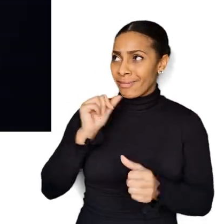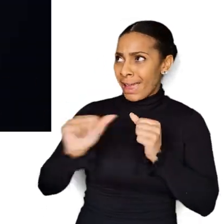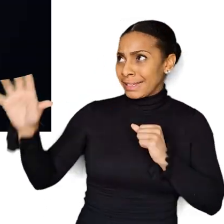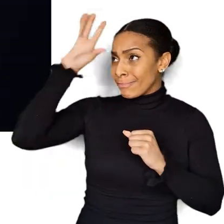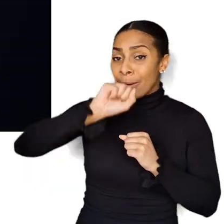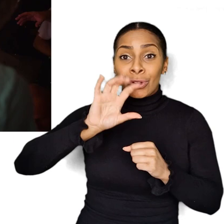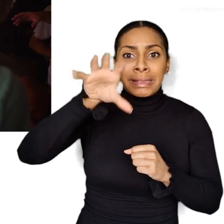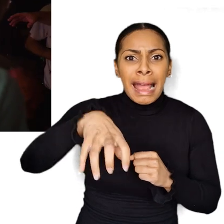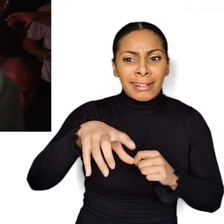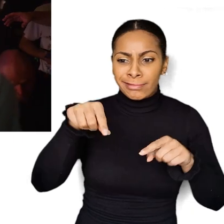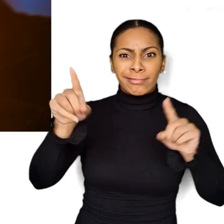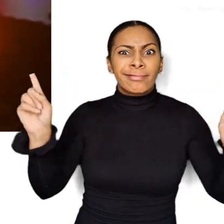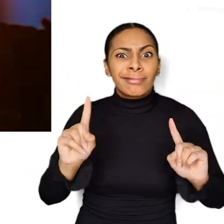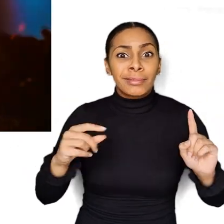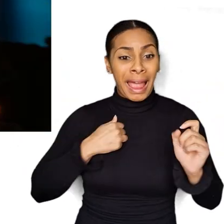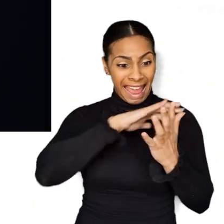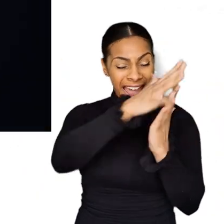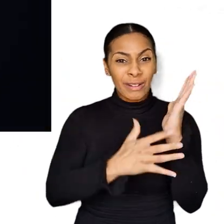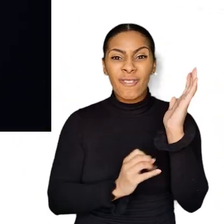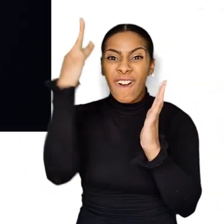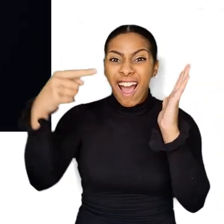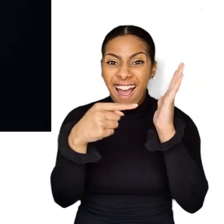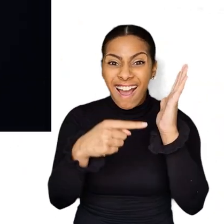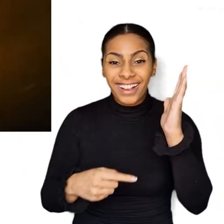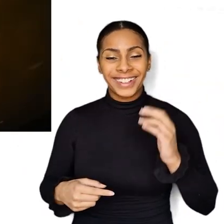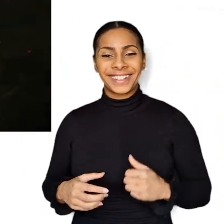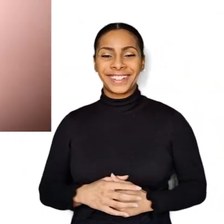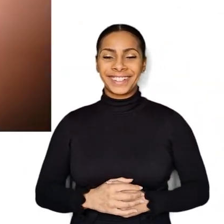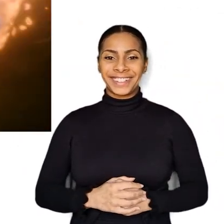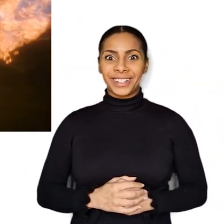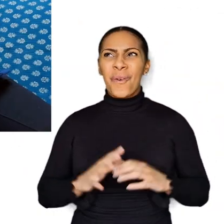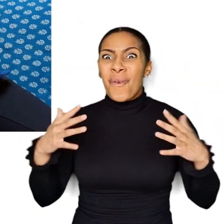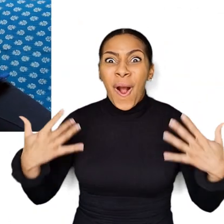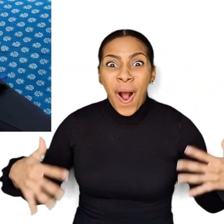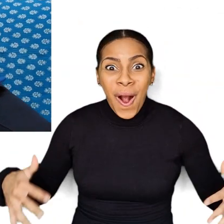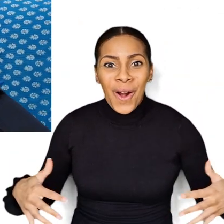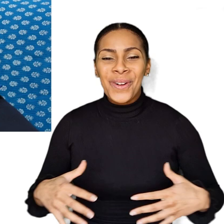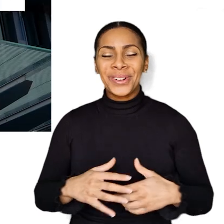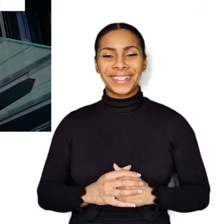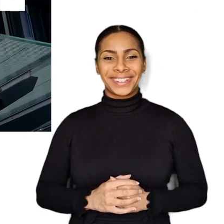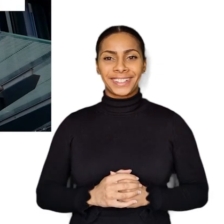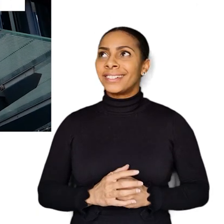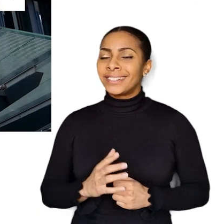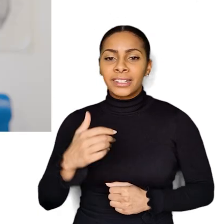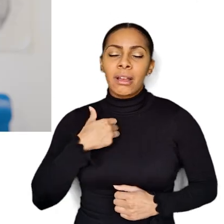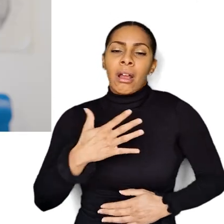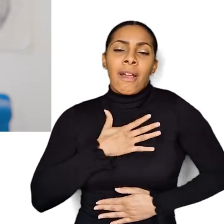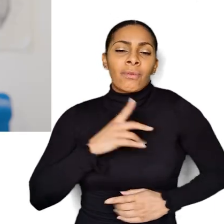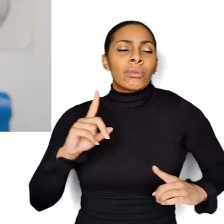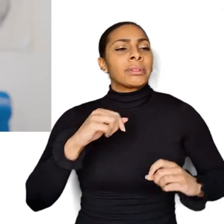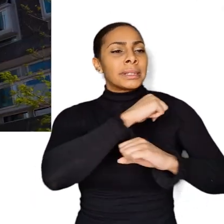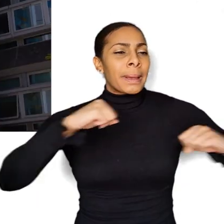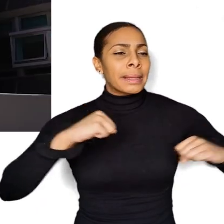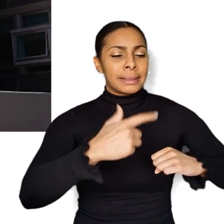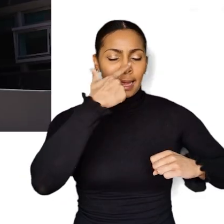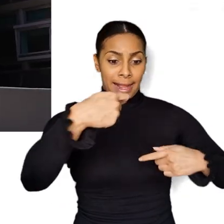favorite memories on set was I got to be the hand that was on fire. Whoa! I really love the fact